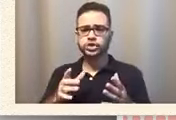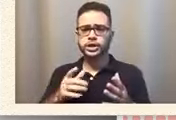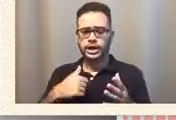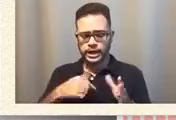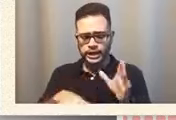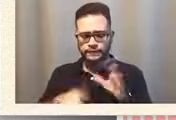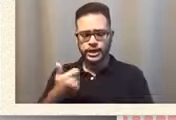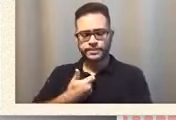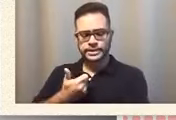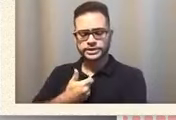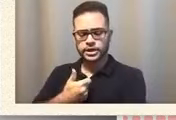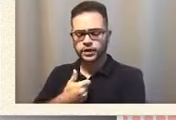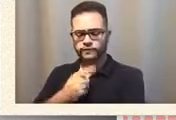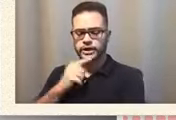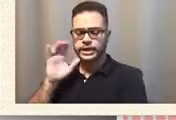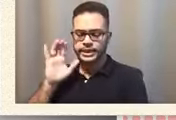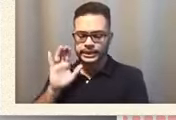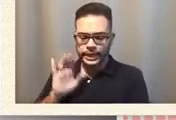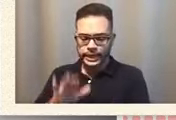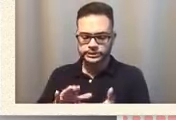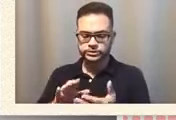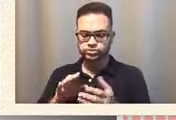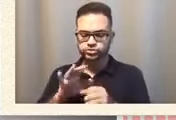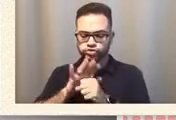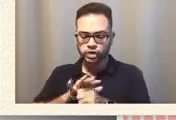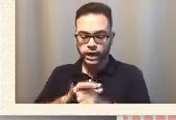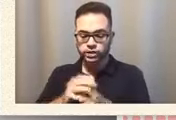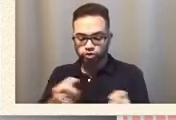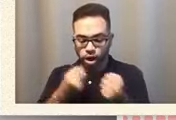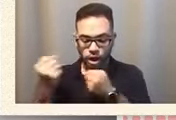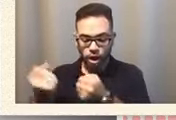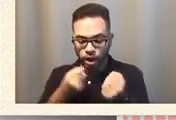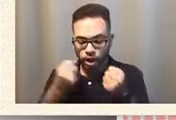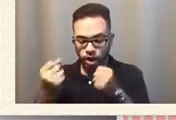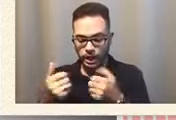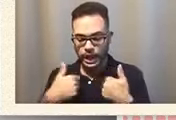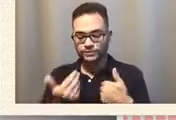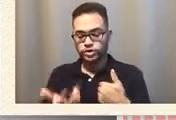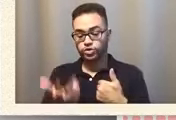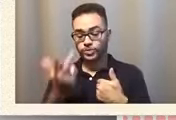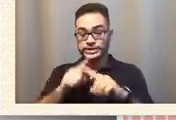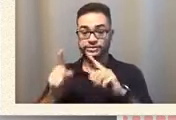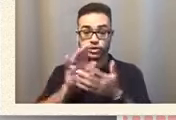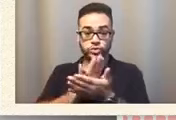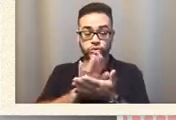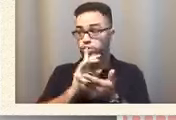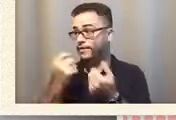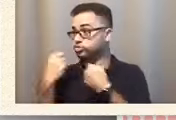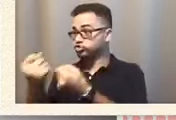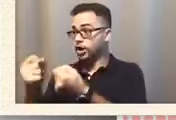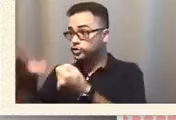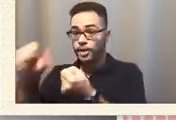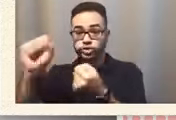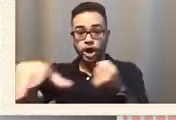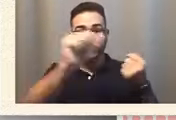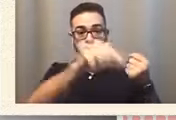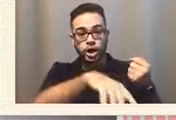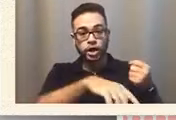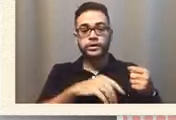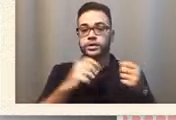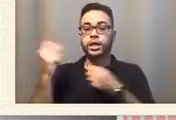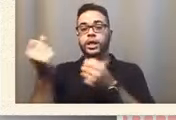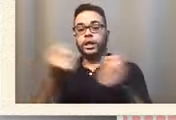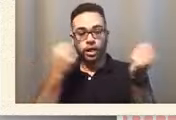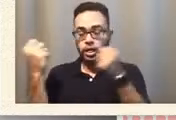stressed driving around i have you know them in three different schools so it's like driving for the school going to another school